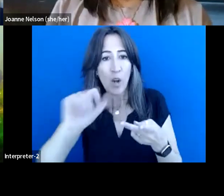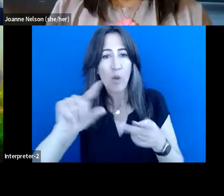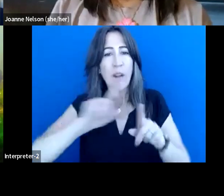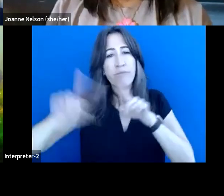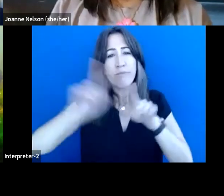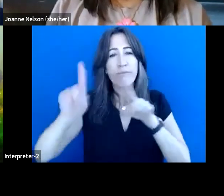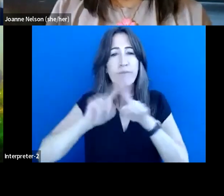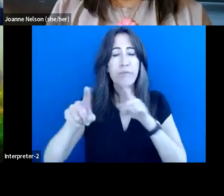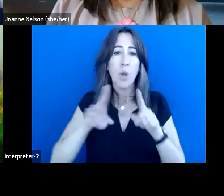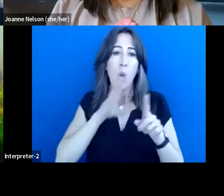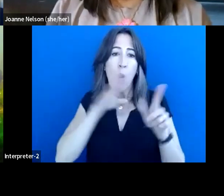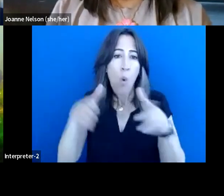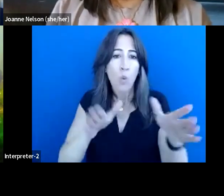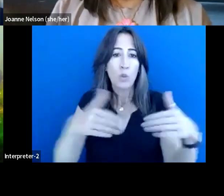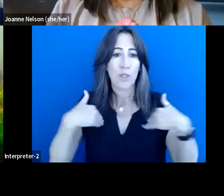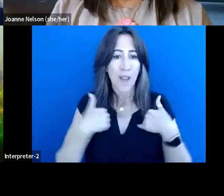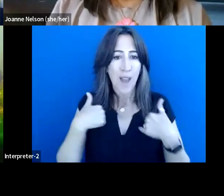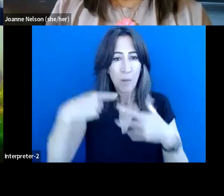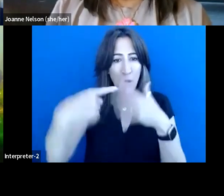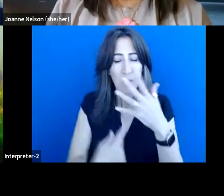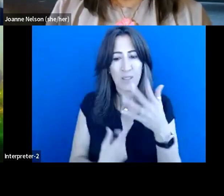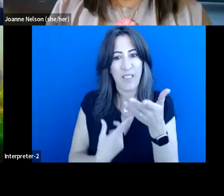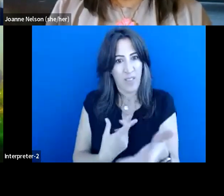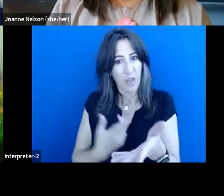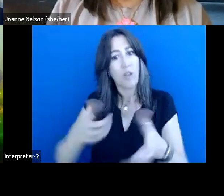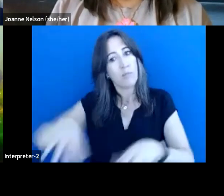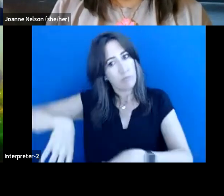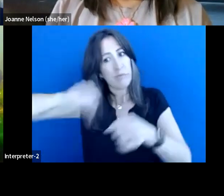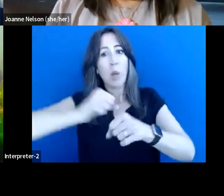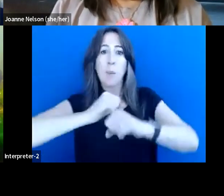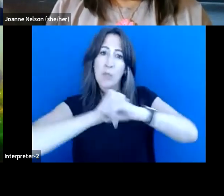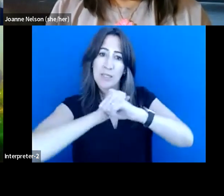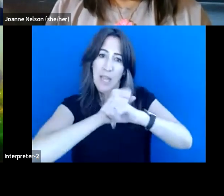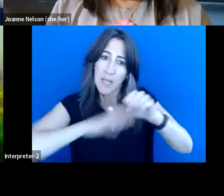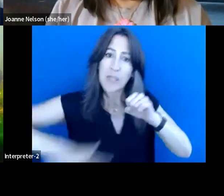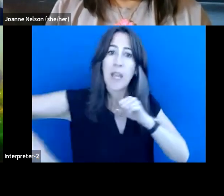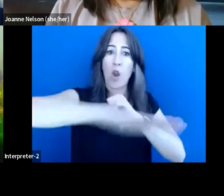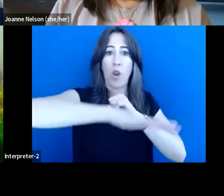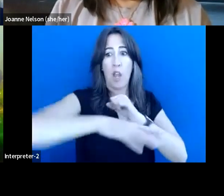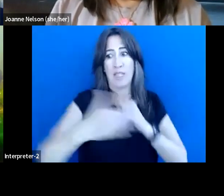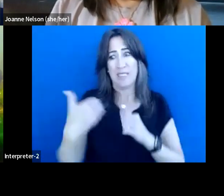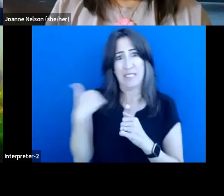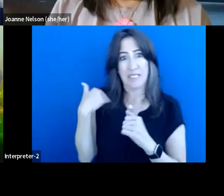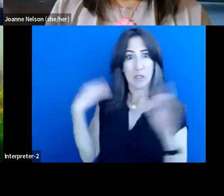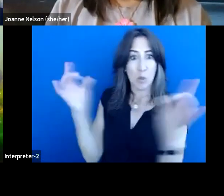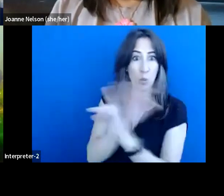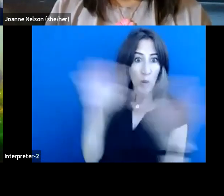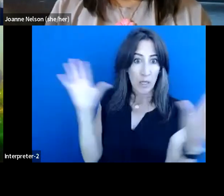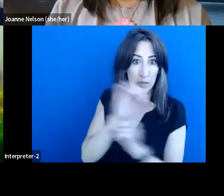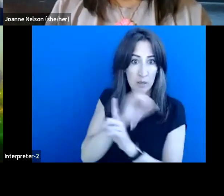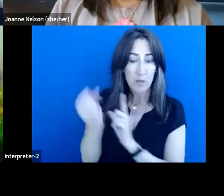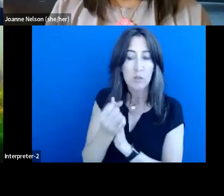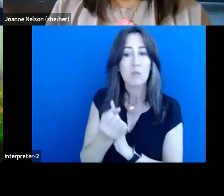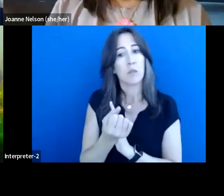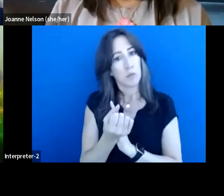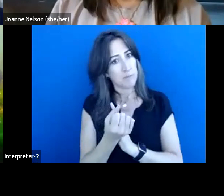you know, we are involved in a process that is looking at these sort of marine protected areas, but they were in a crisis mode. They want to know, they want